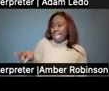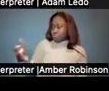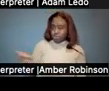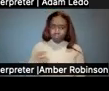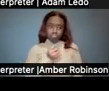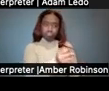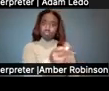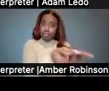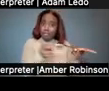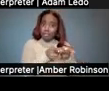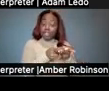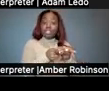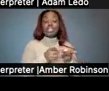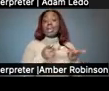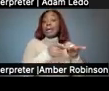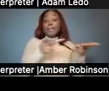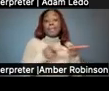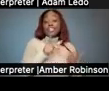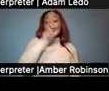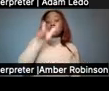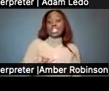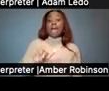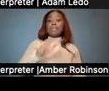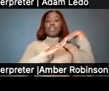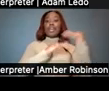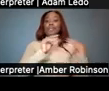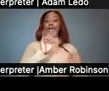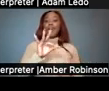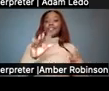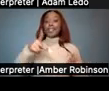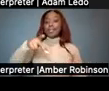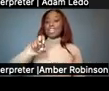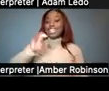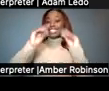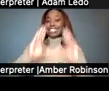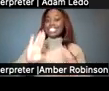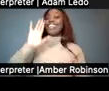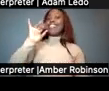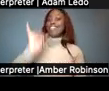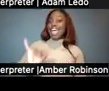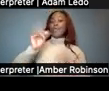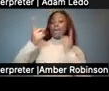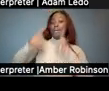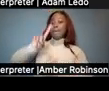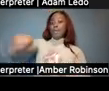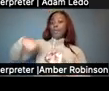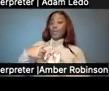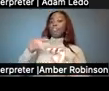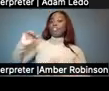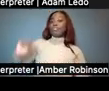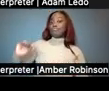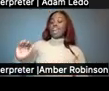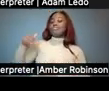Placement shouldn't happen related to the comfort level of the PE teacher. That will come as the child is in the class.